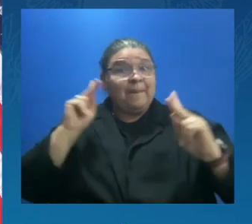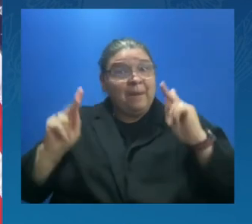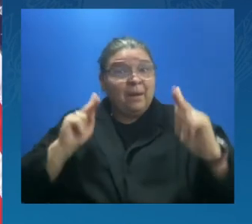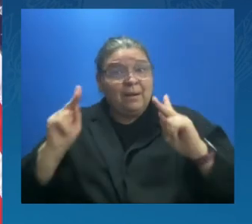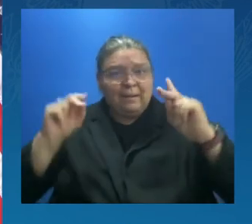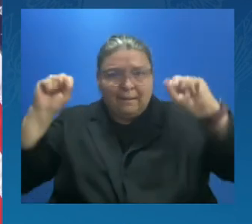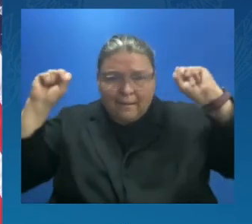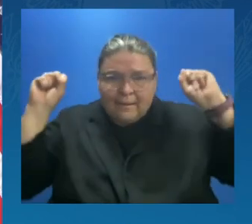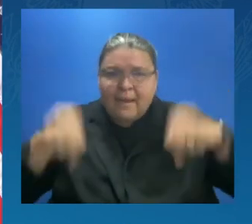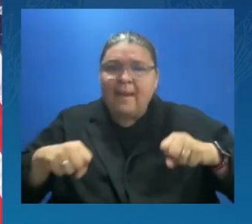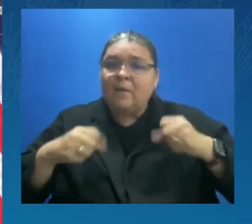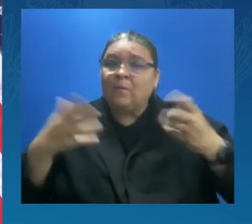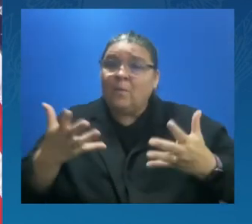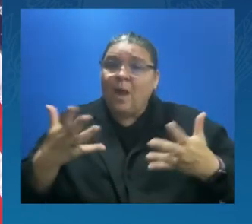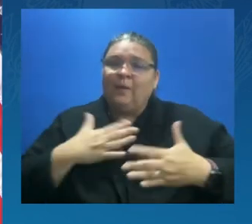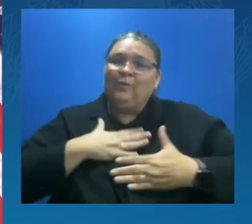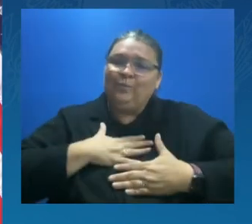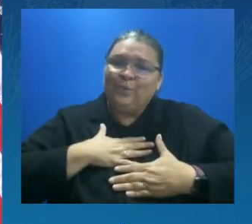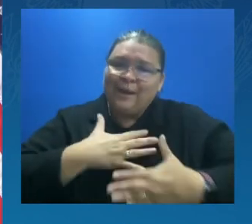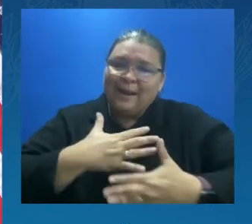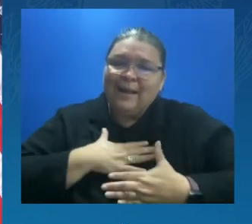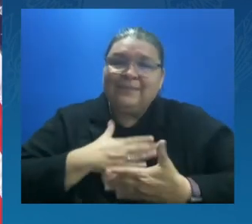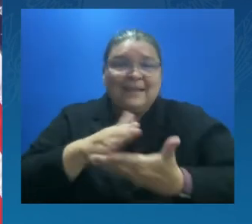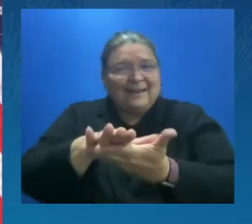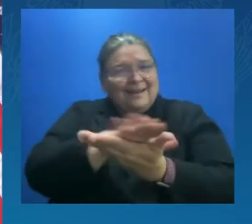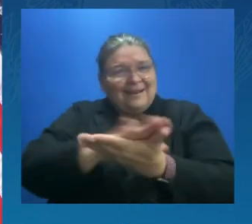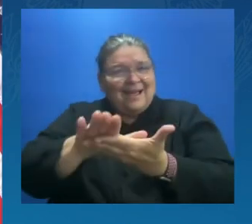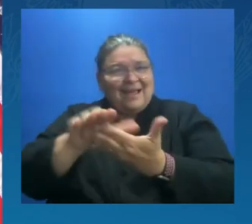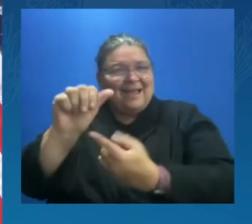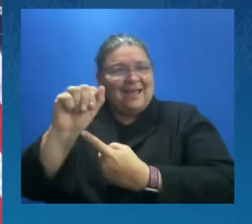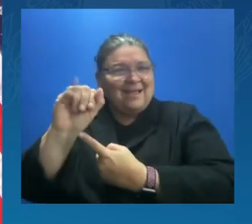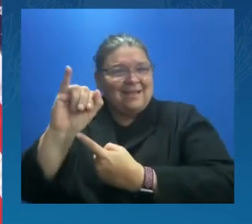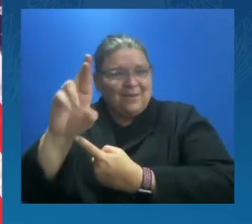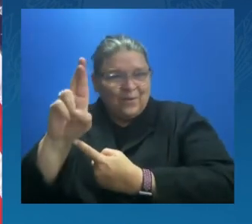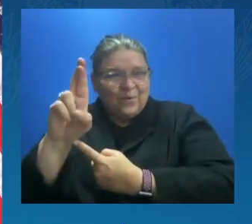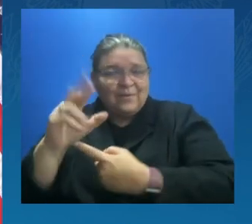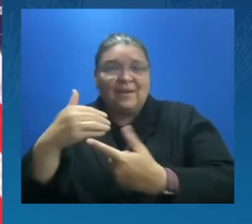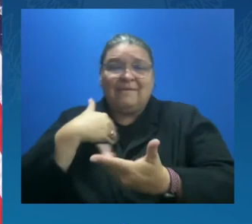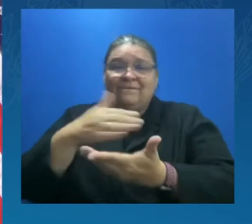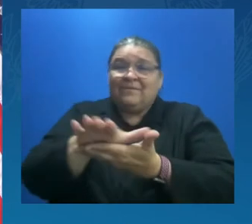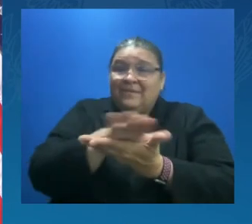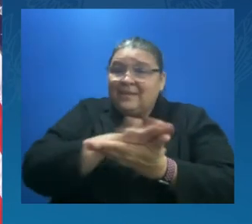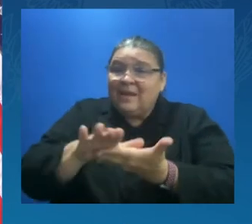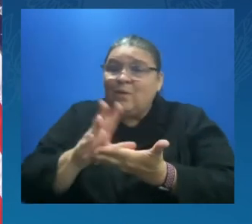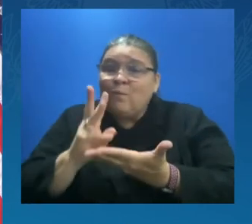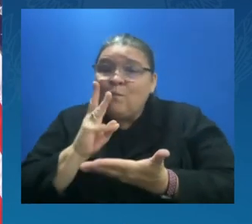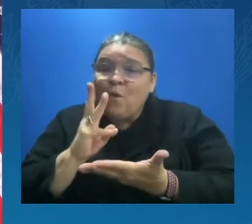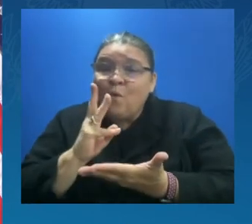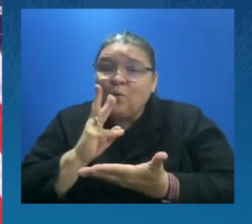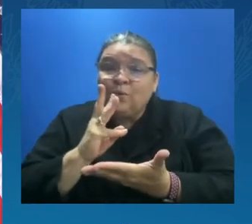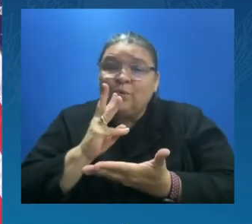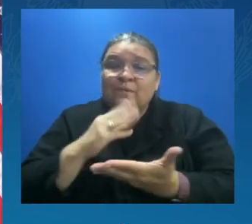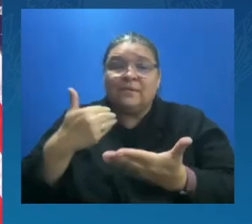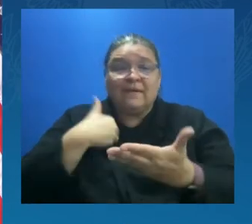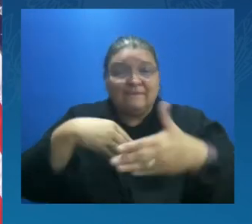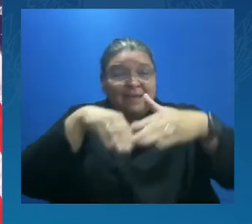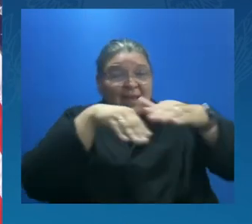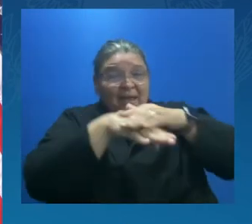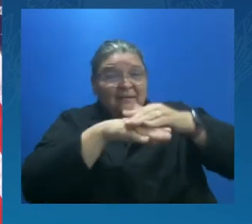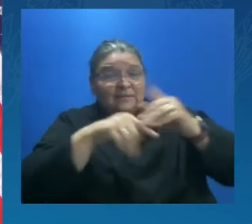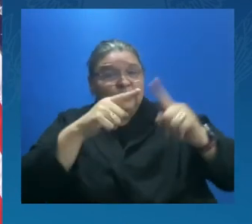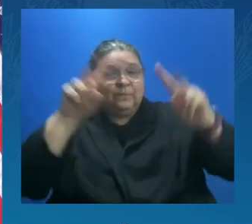drink clean water, and have access to clean energy. We can build